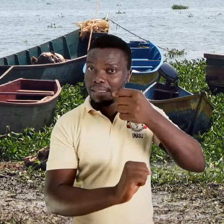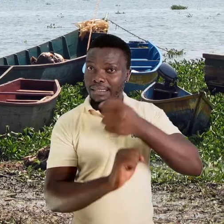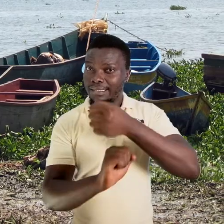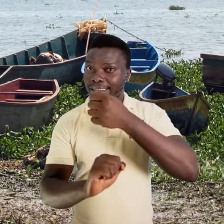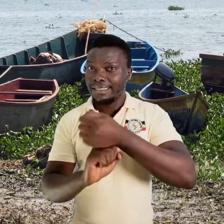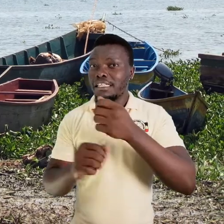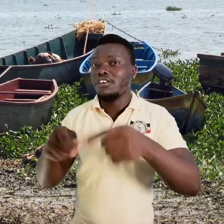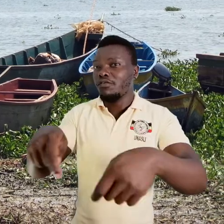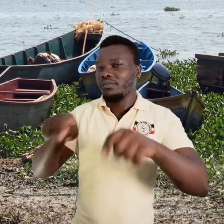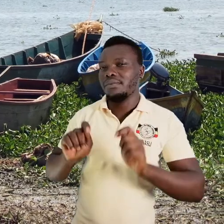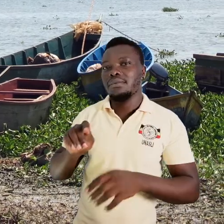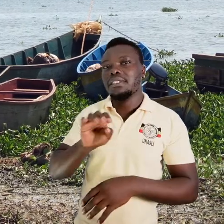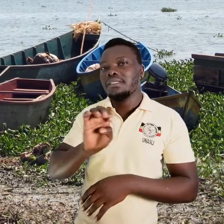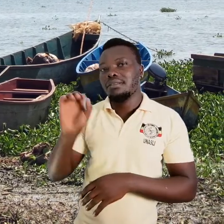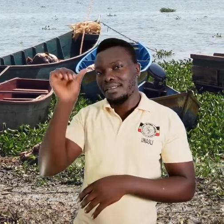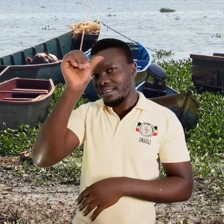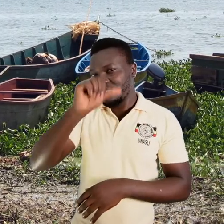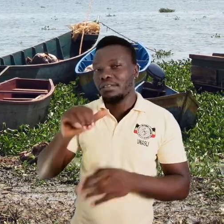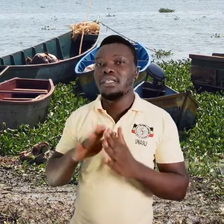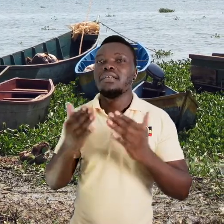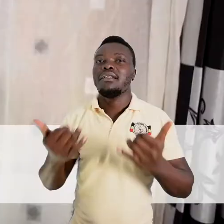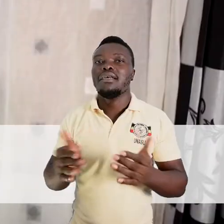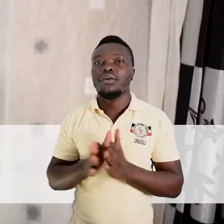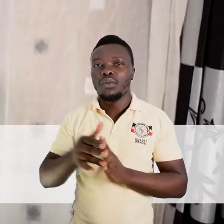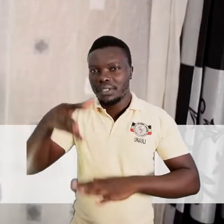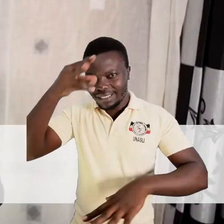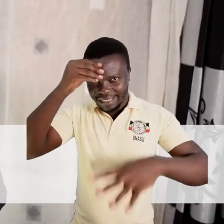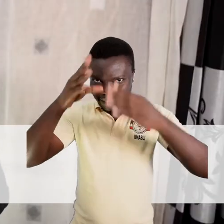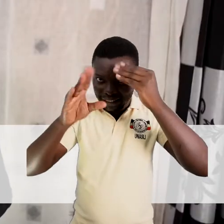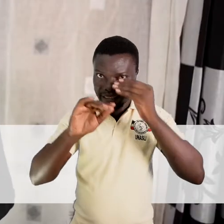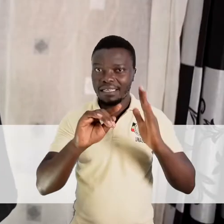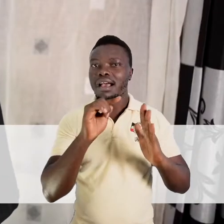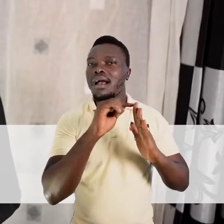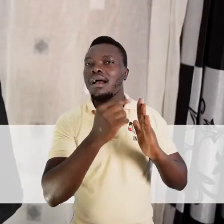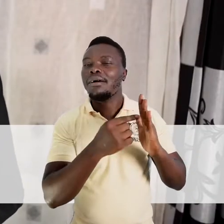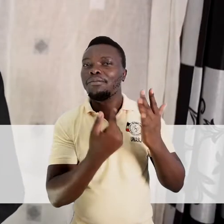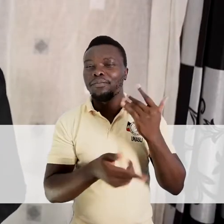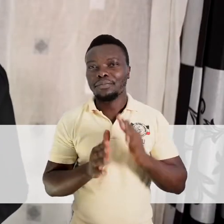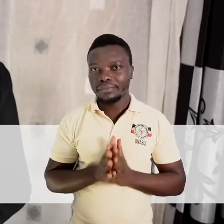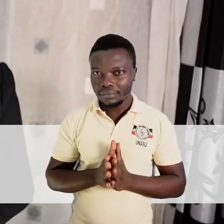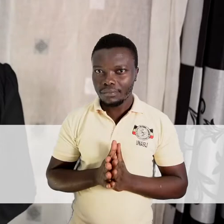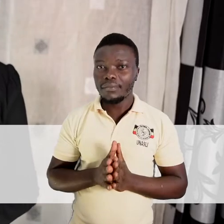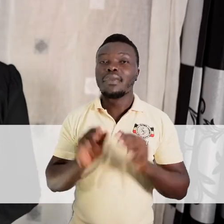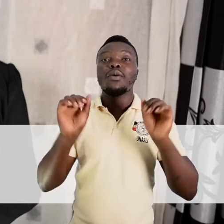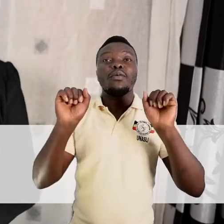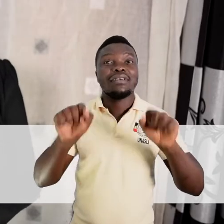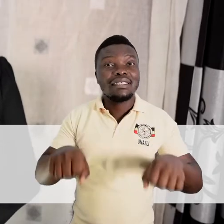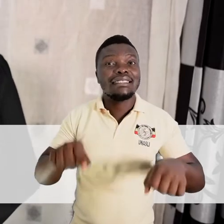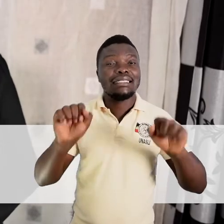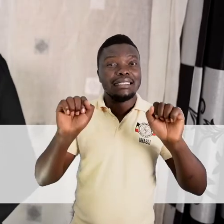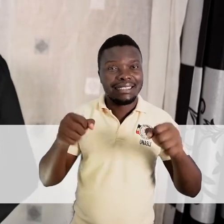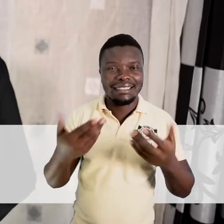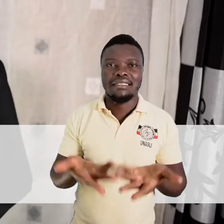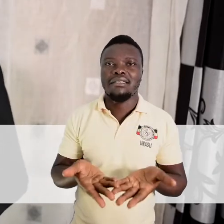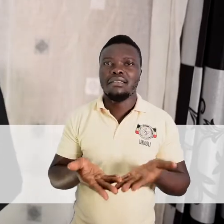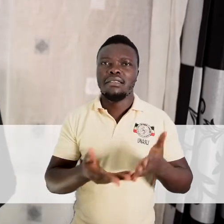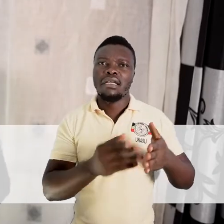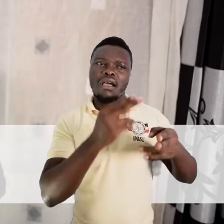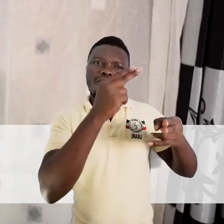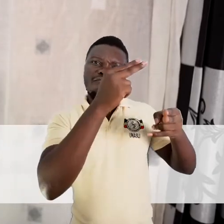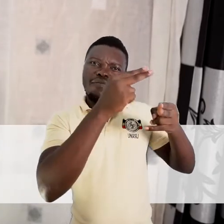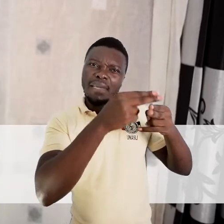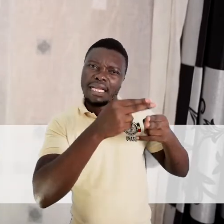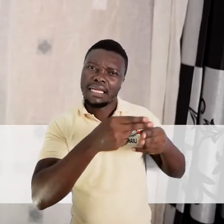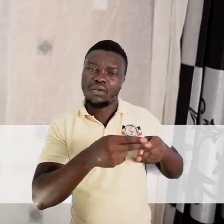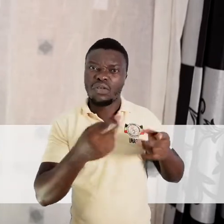Africa. Therefore our learning objectives are we should be able to state the